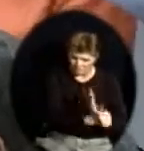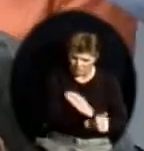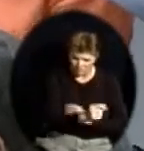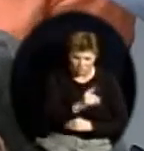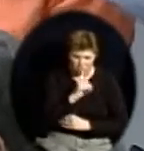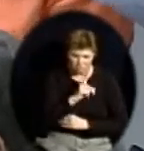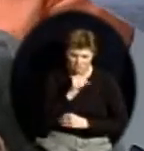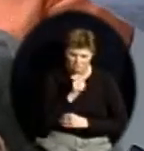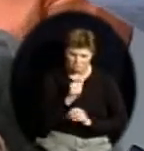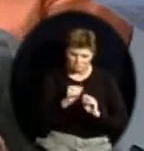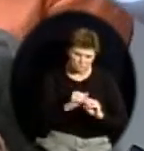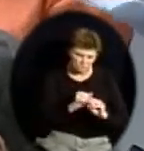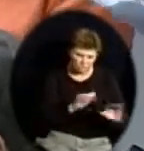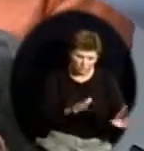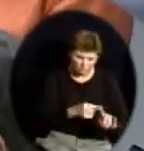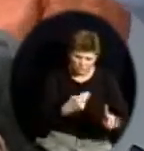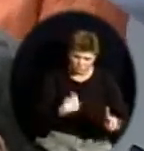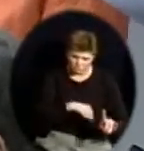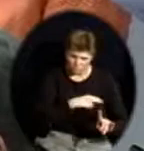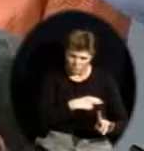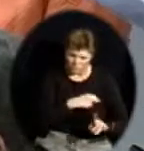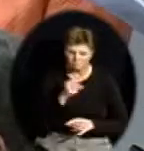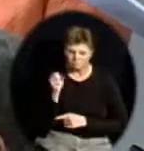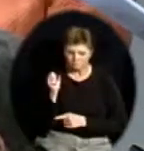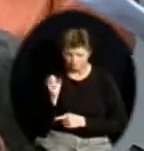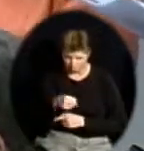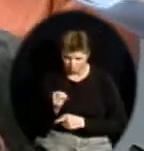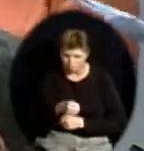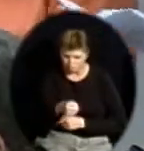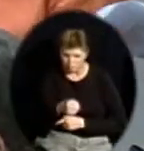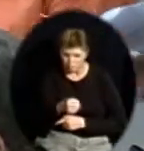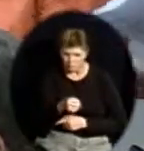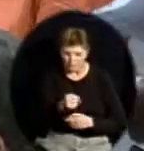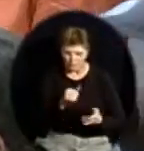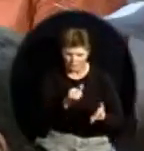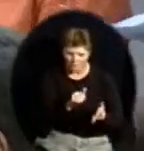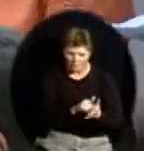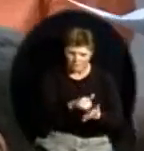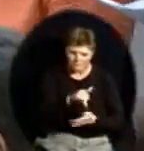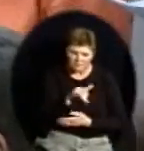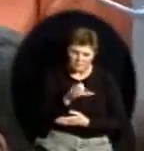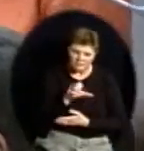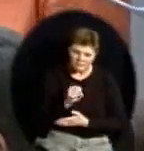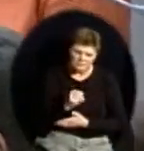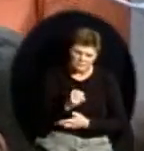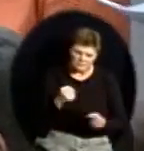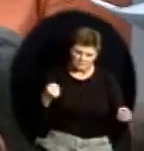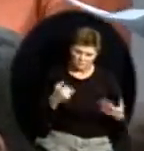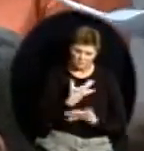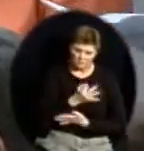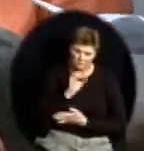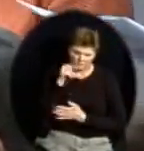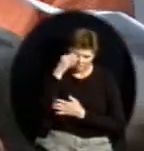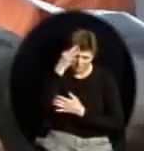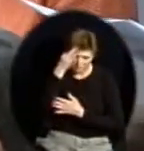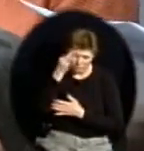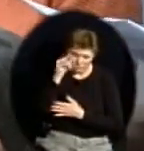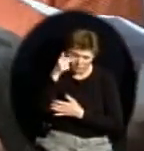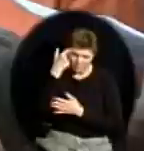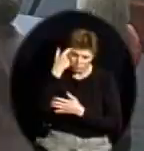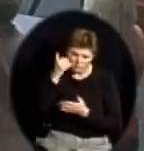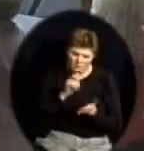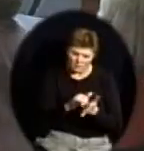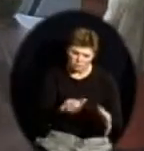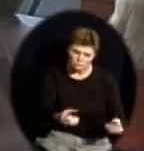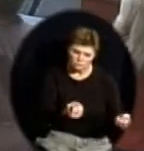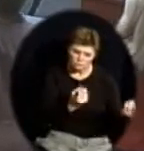severe multiple disabilities? It is. If that's the fear that too many would take that, that's a possibility. I don't know. Yeah, and I didn't